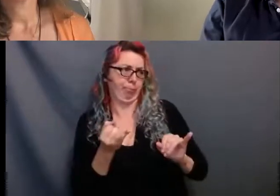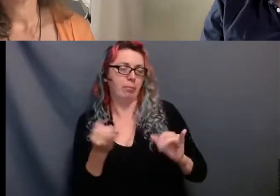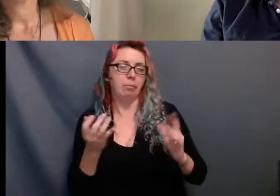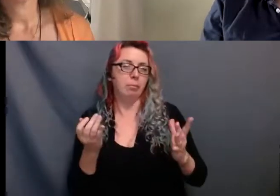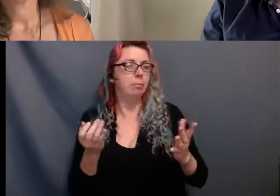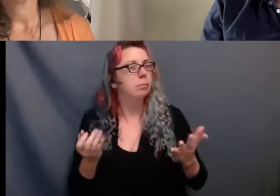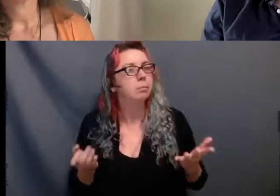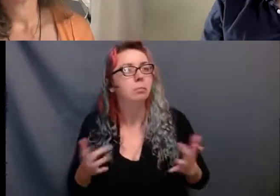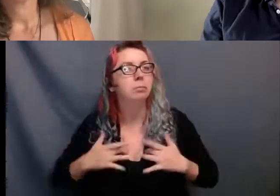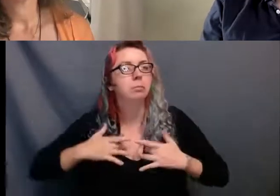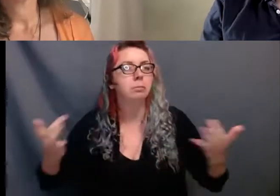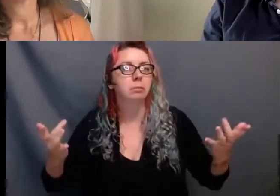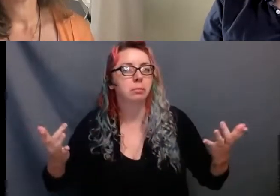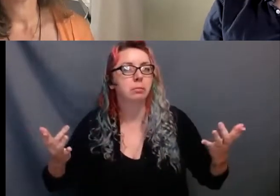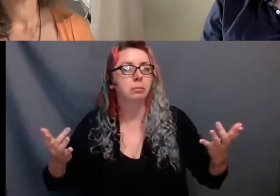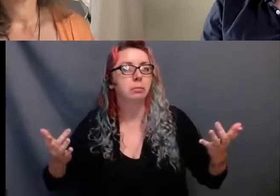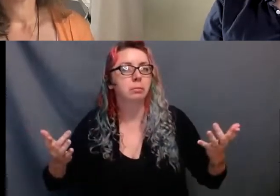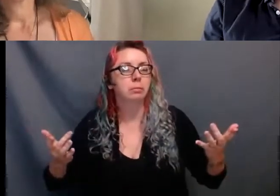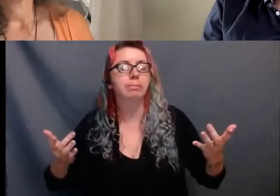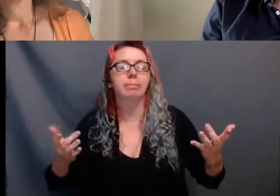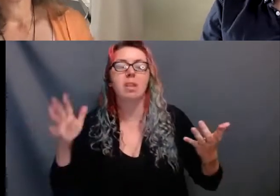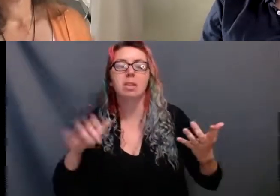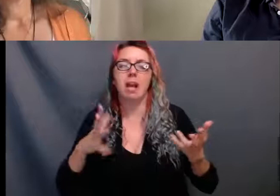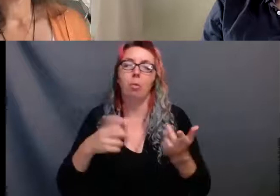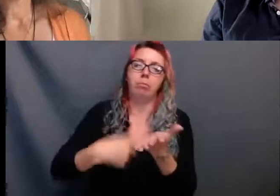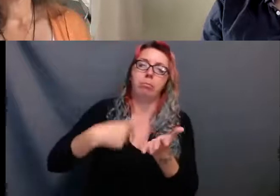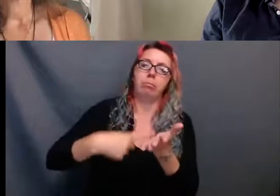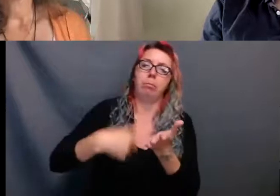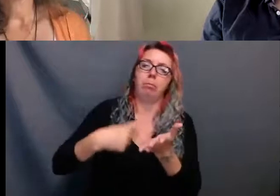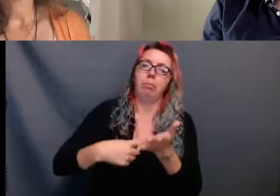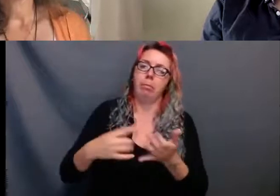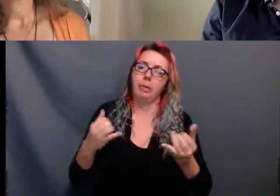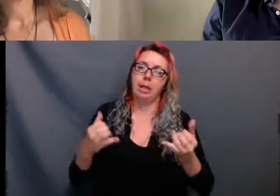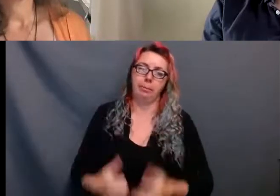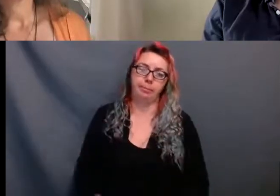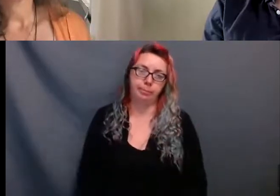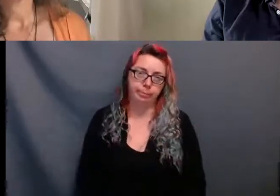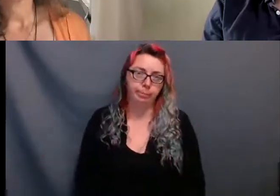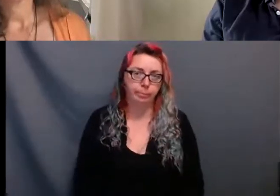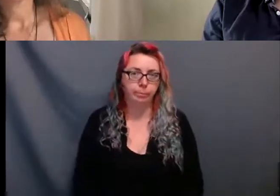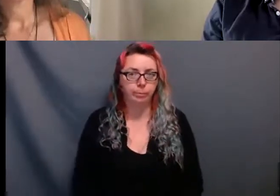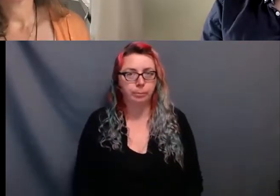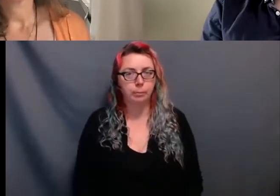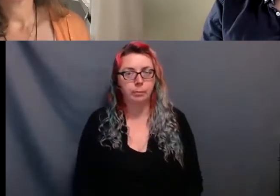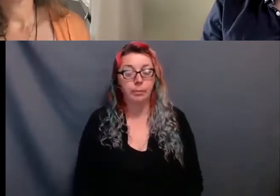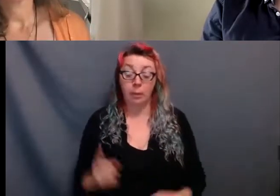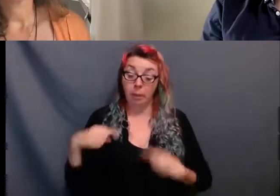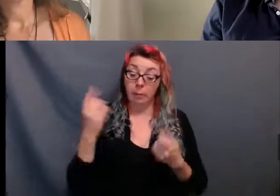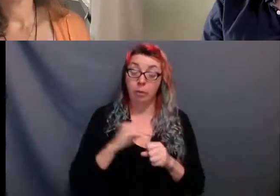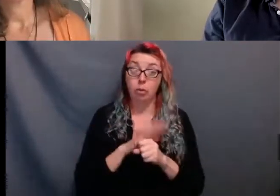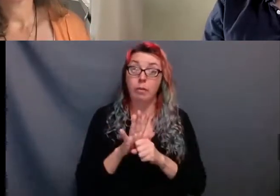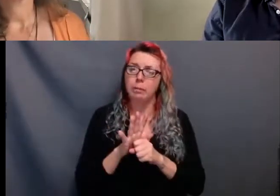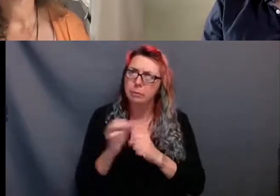We've been enduring an incredibly stressful and dangerous time as we collectively navigate the COVID-19 global